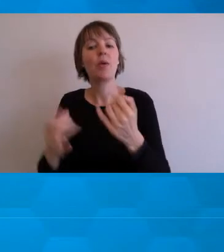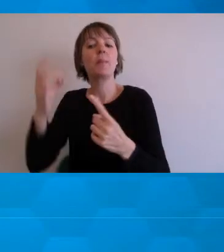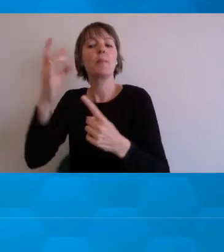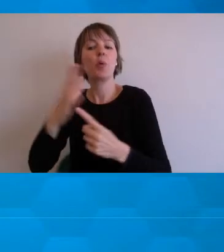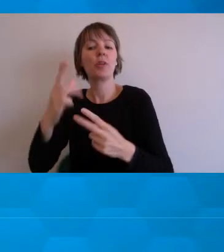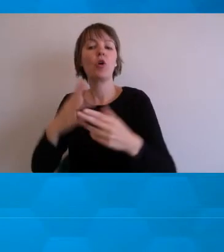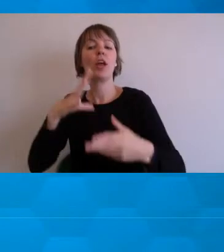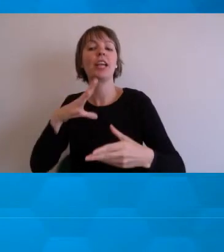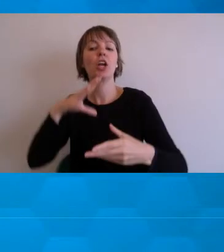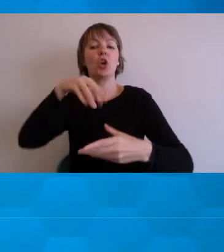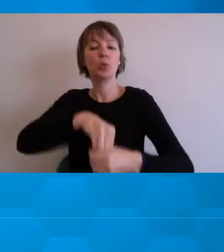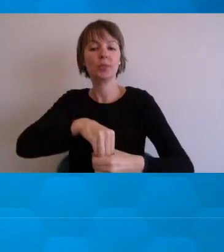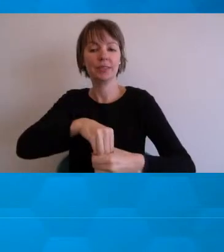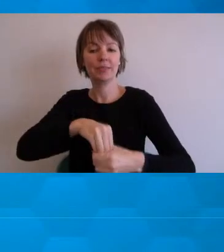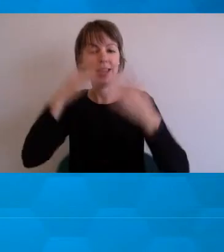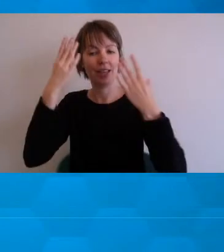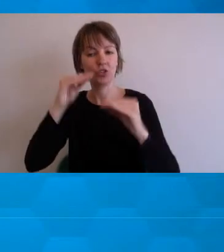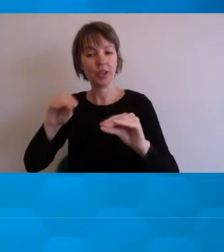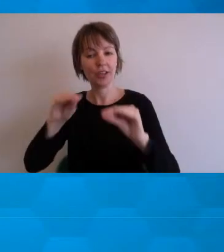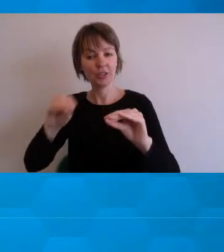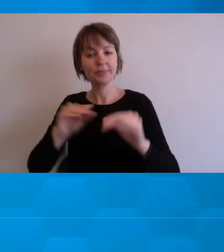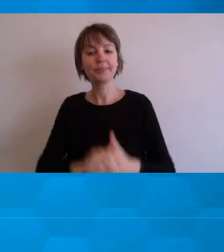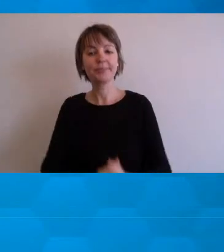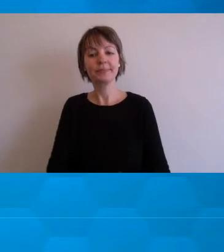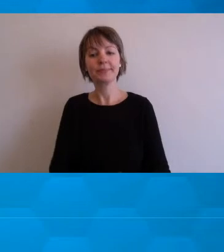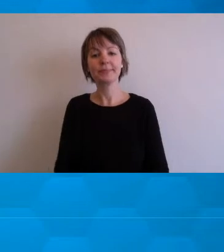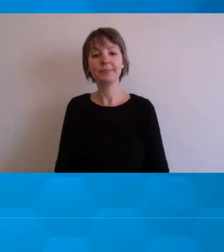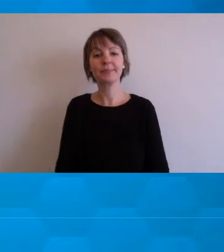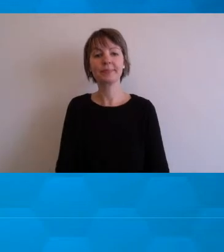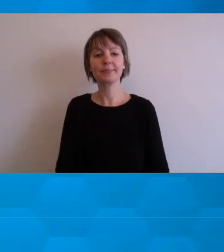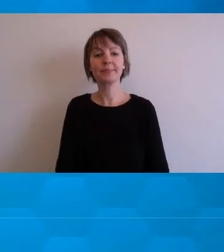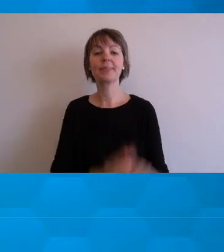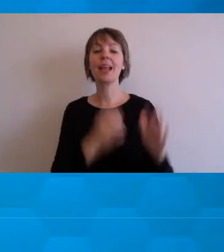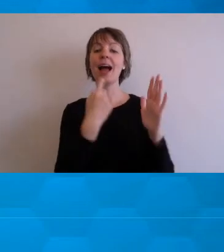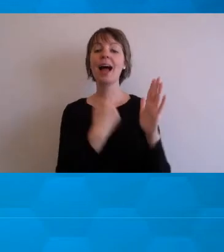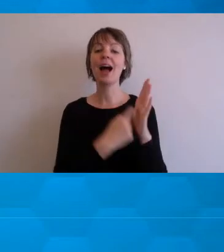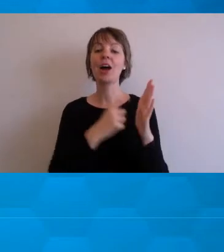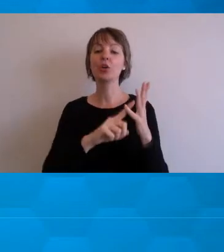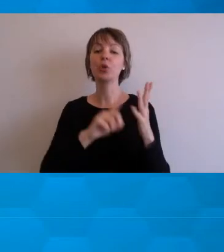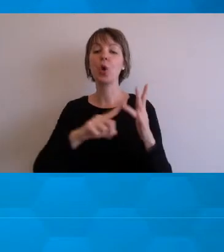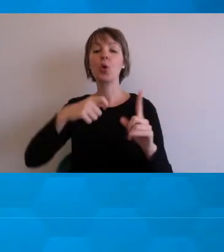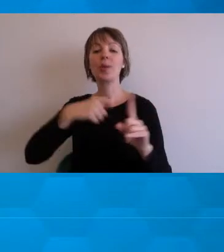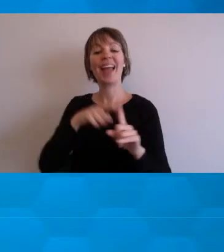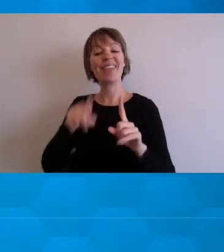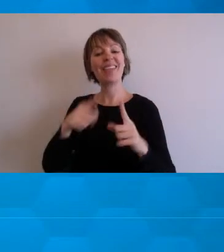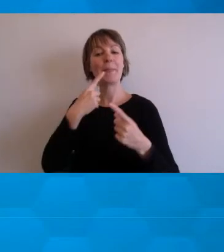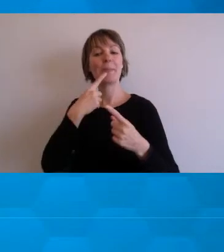So in terms of how the R U OK? message fits into